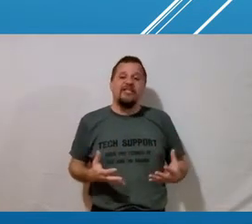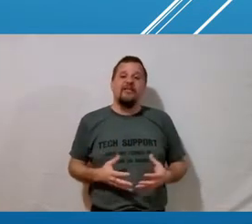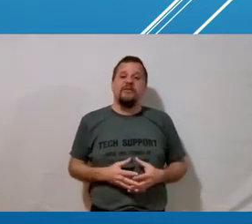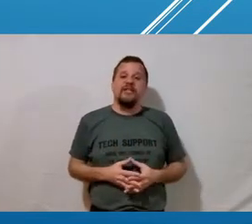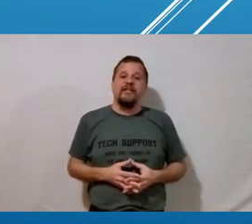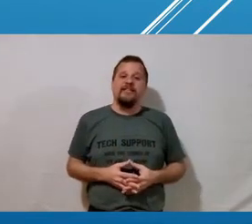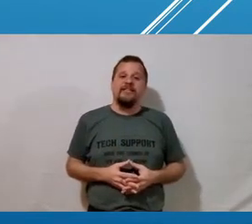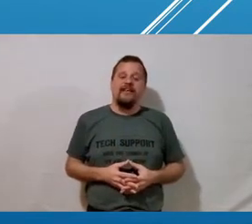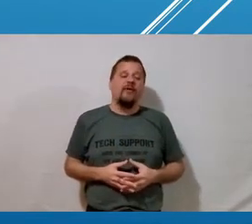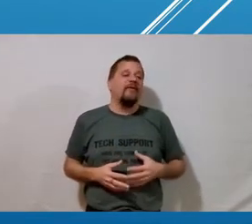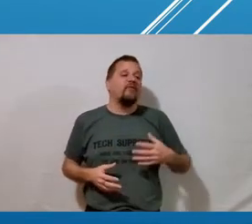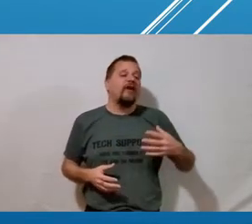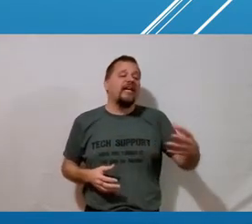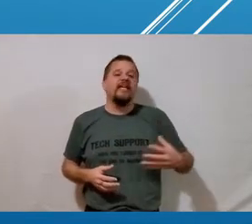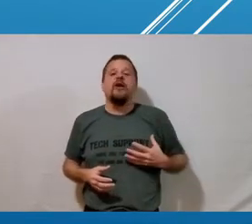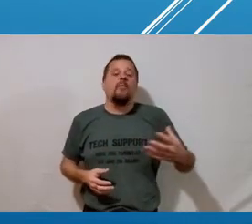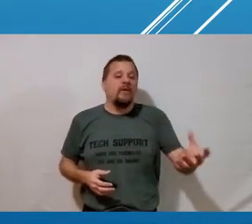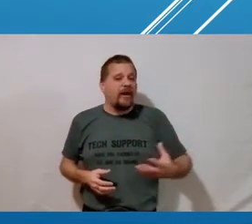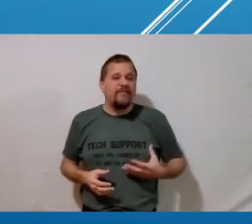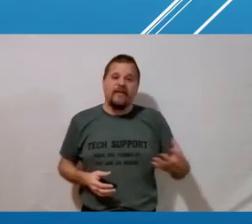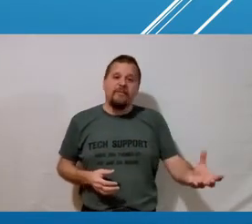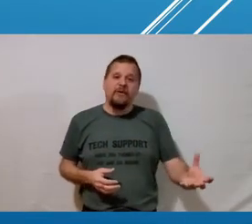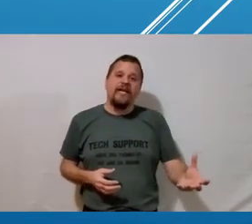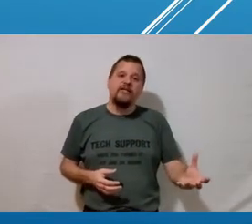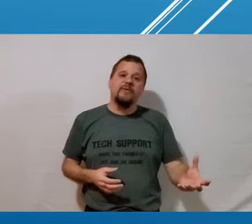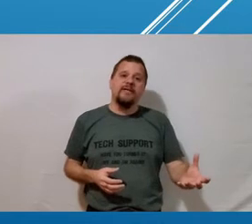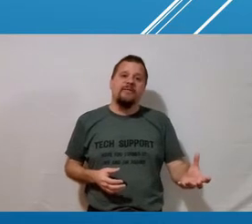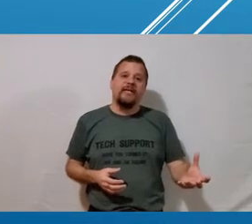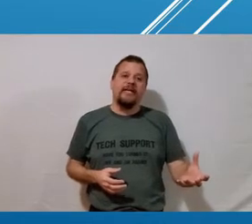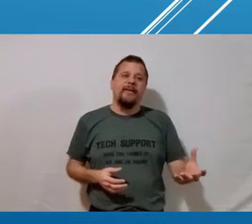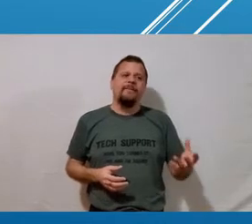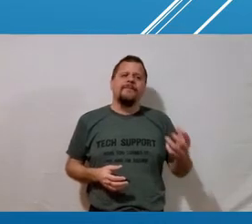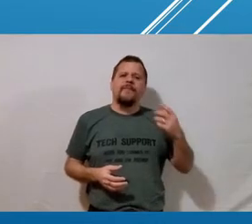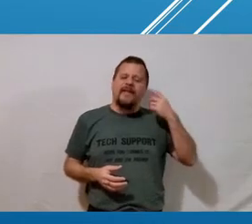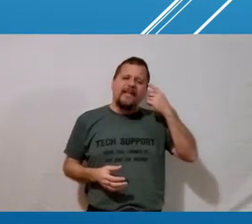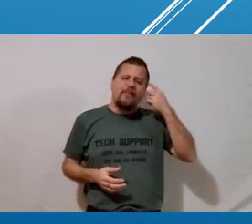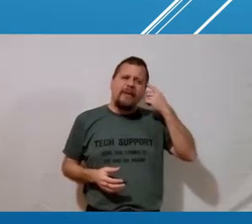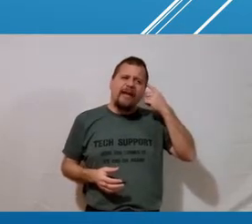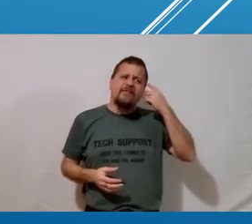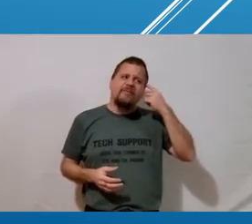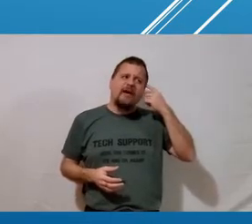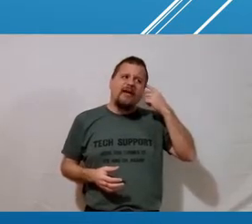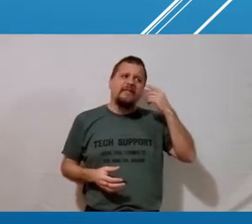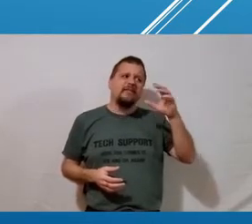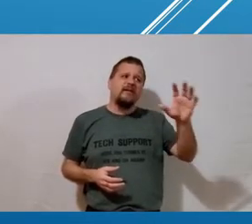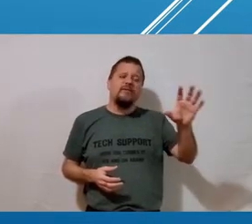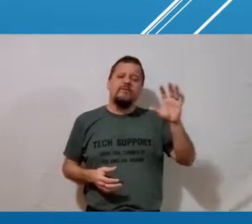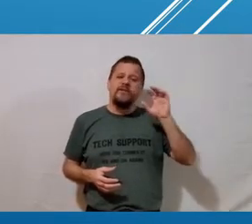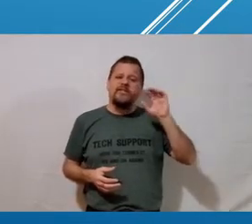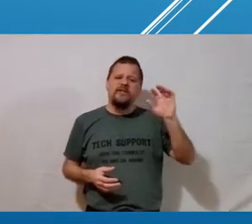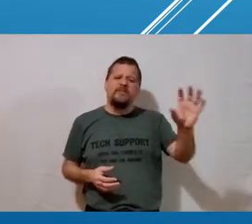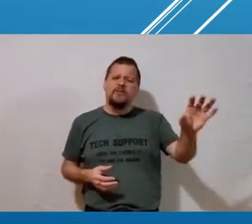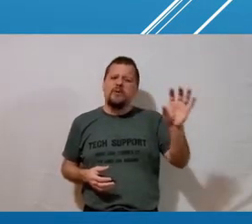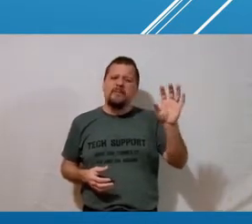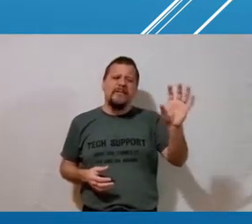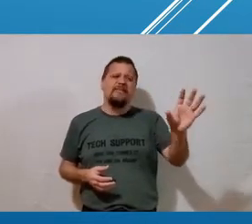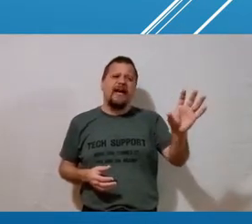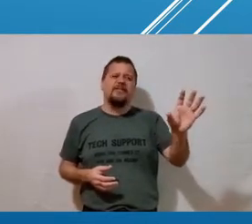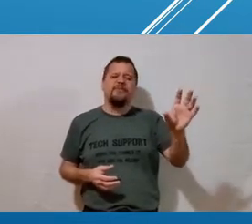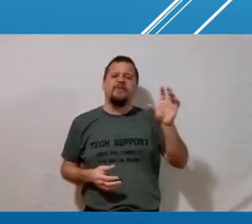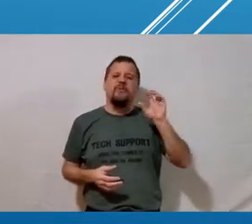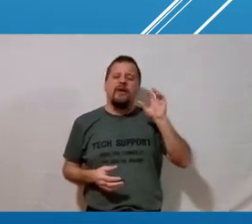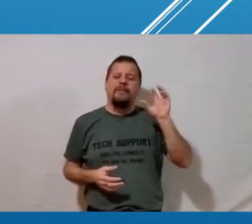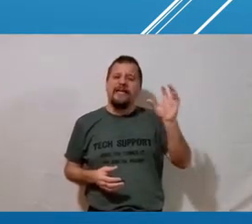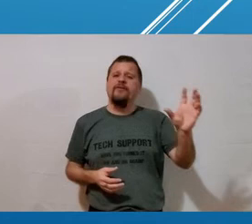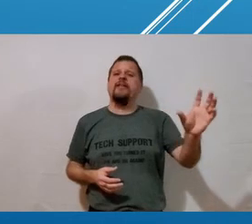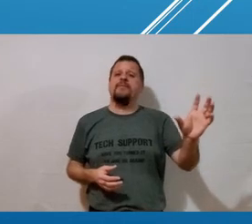we have to pay attention to those things we have to recognize when we're having a communication with somebody in our back of our minds oh there's there's some sort of